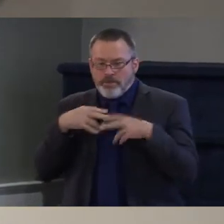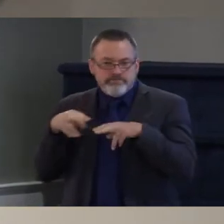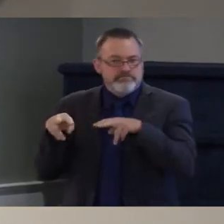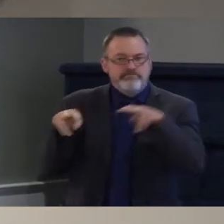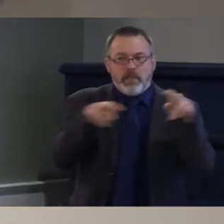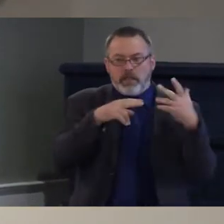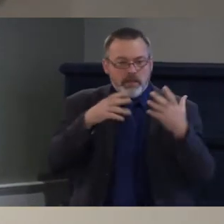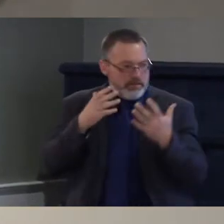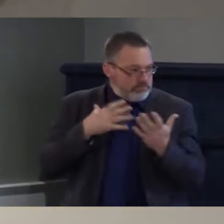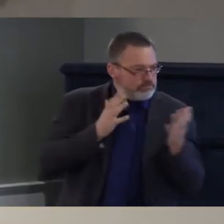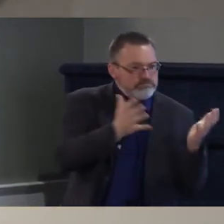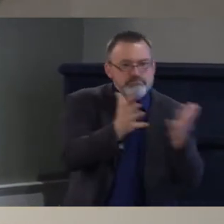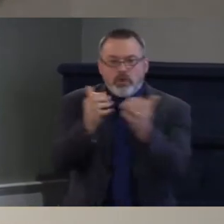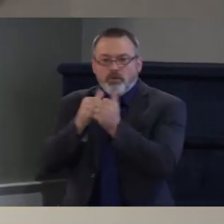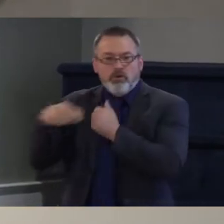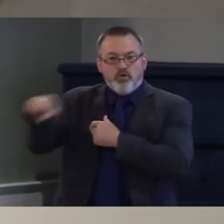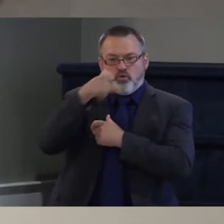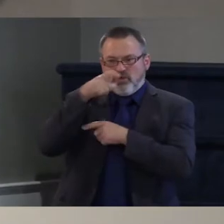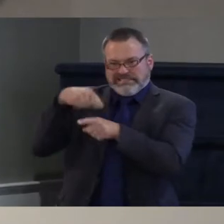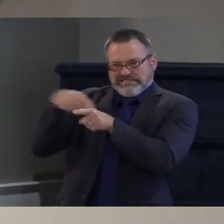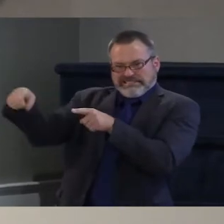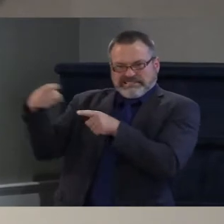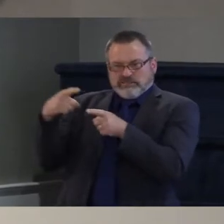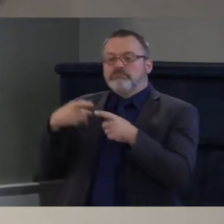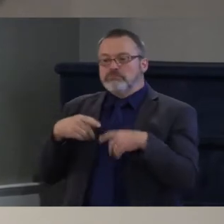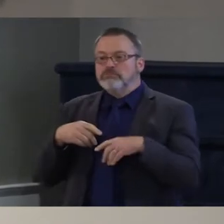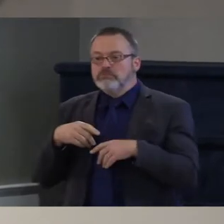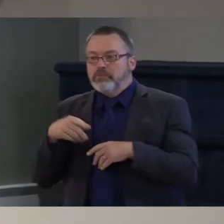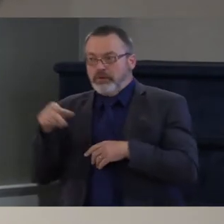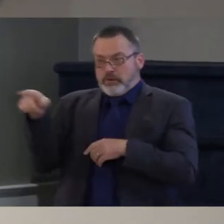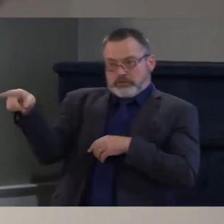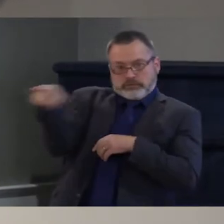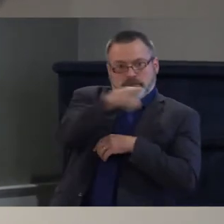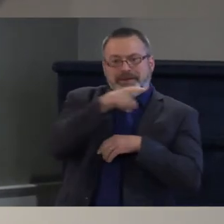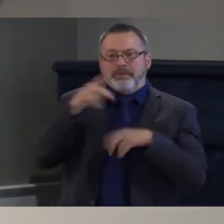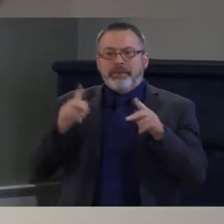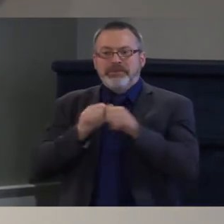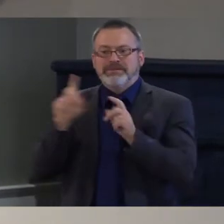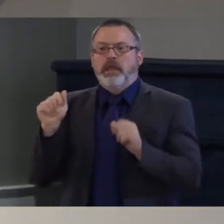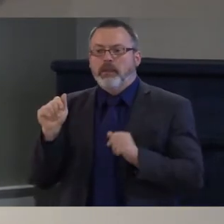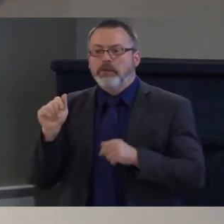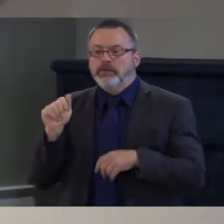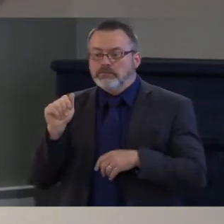fellow Vermonters with disabilities and from what I've gleaned from them it does have a long way to go